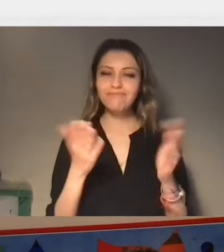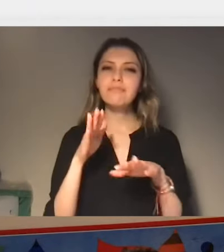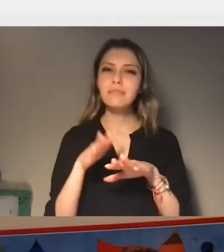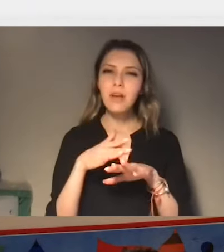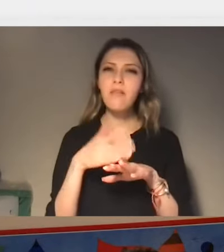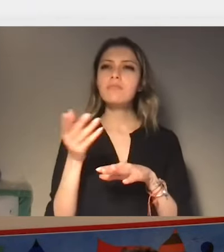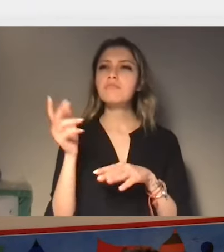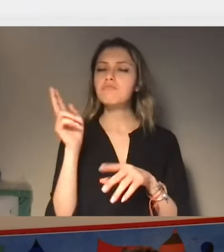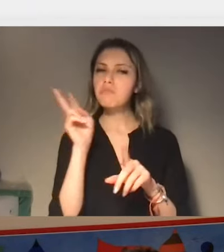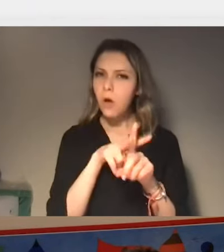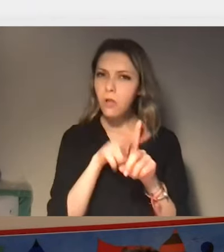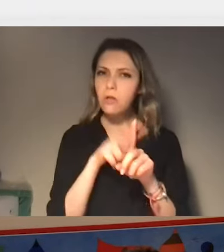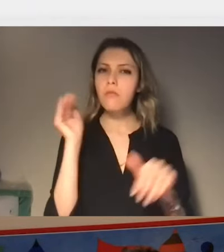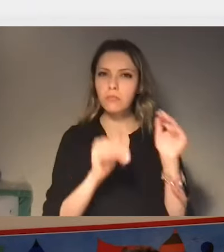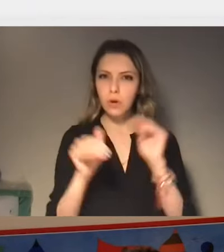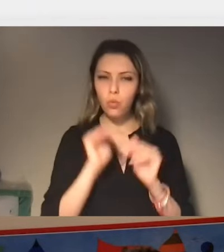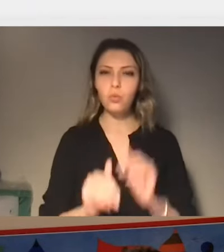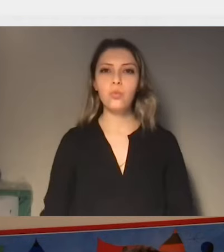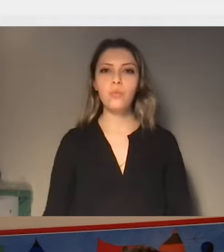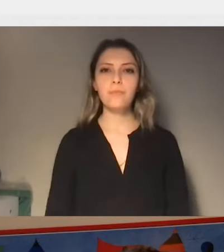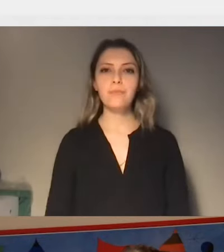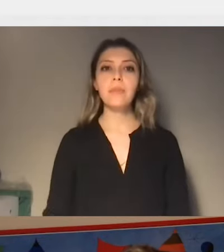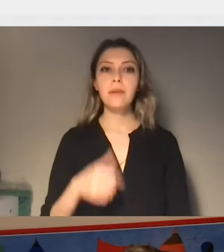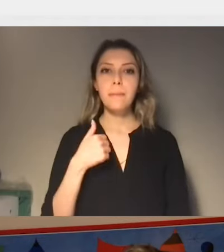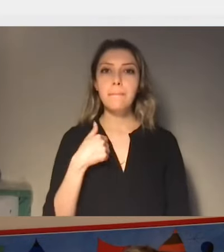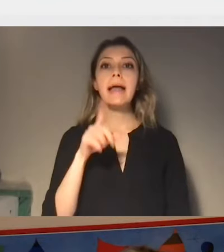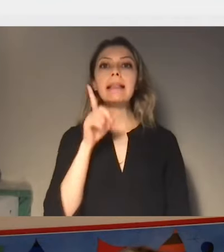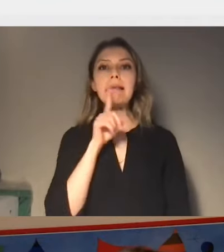I'm going to start in English first and then,